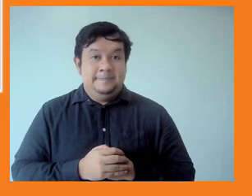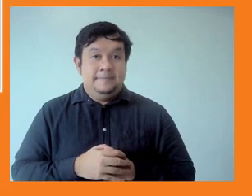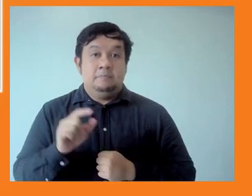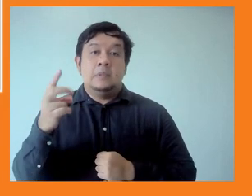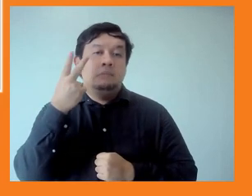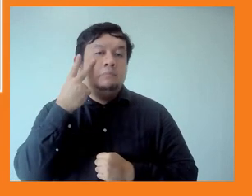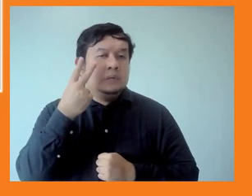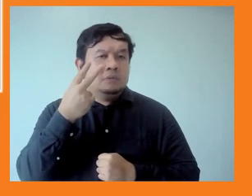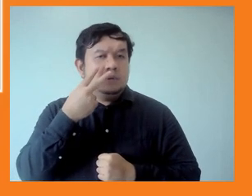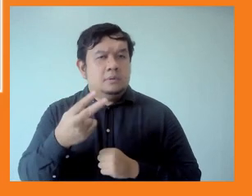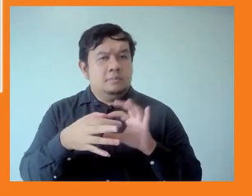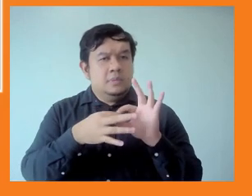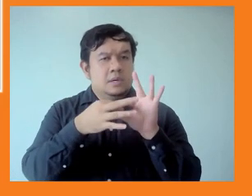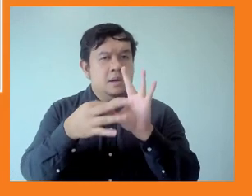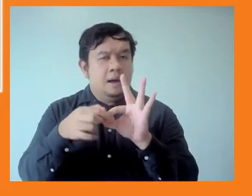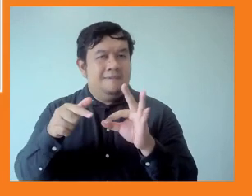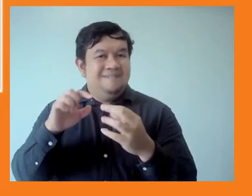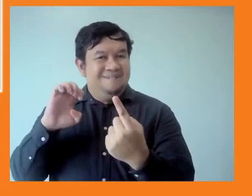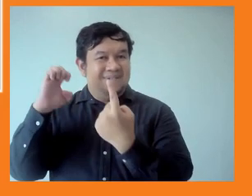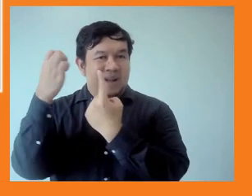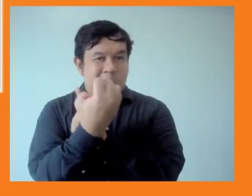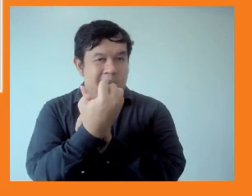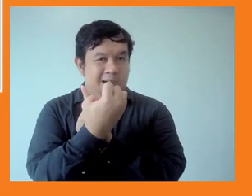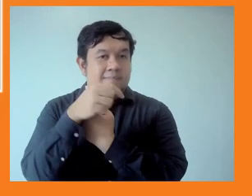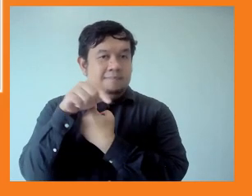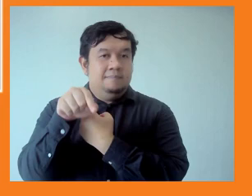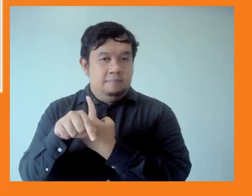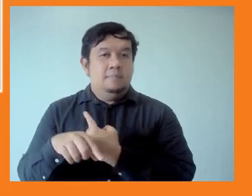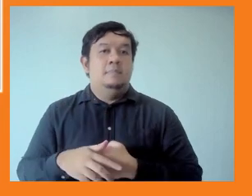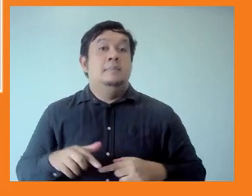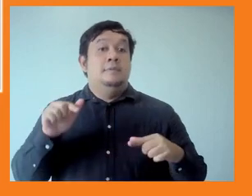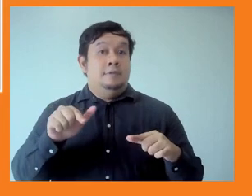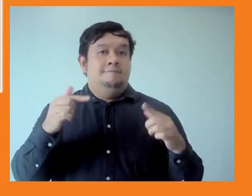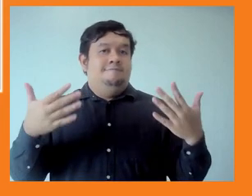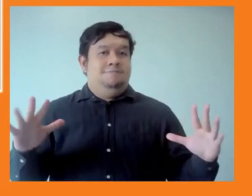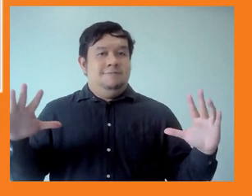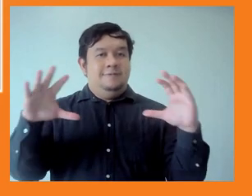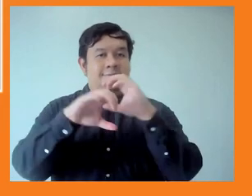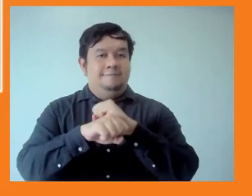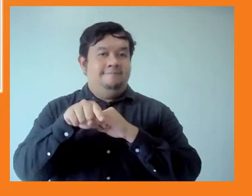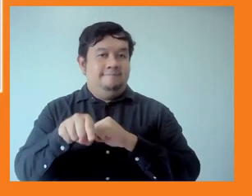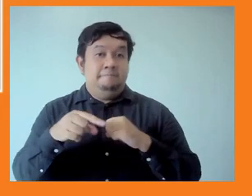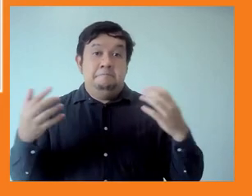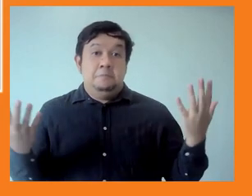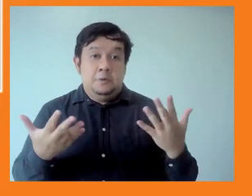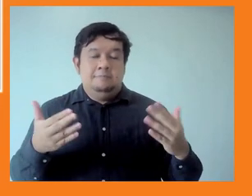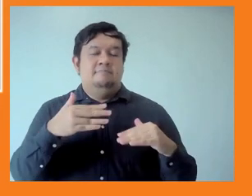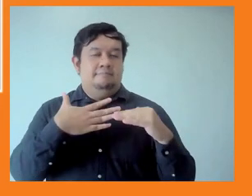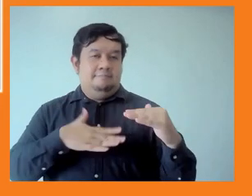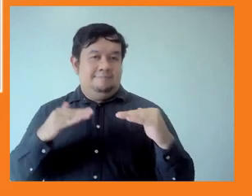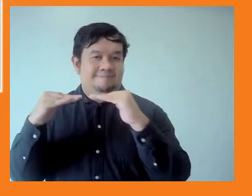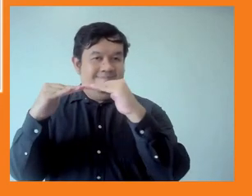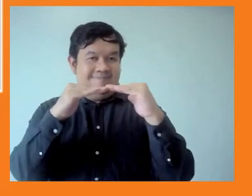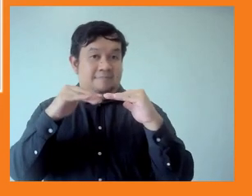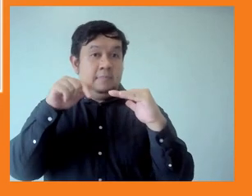And lastly, for the closing, the message that inequality is a policy choice, and it's important to